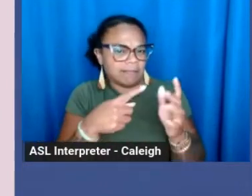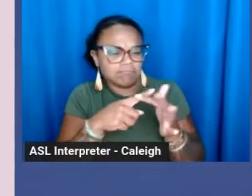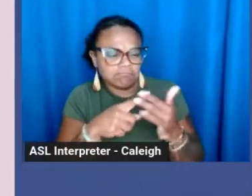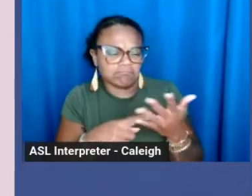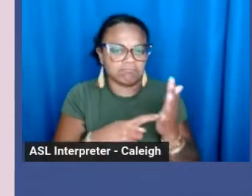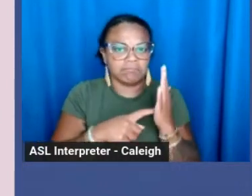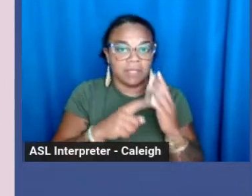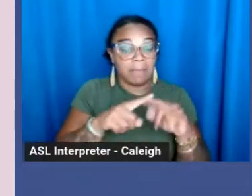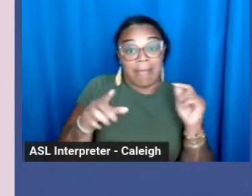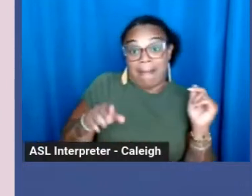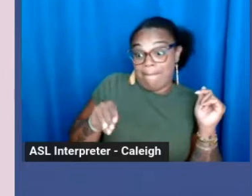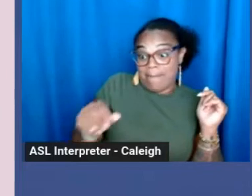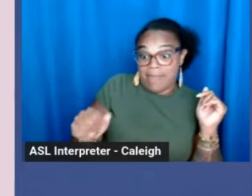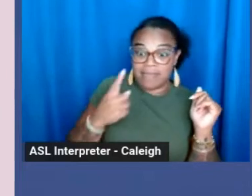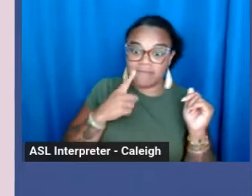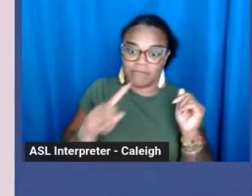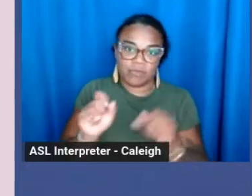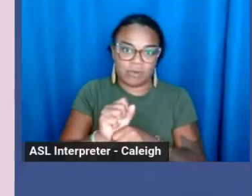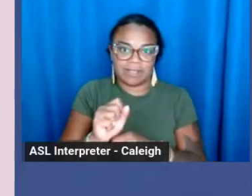it is not.